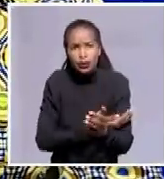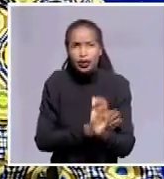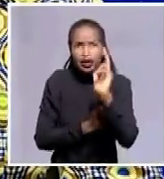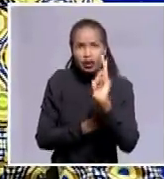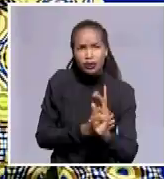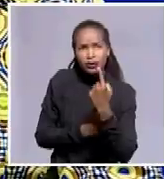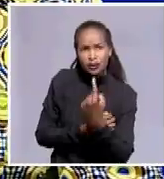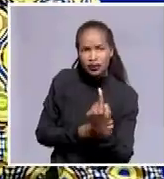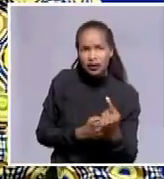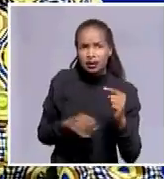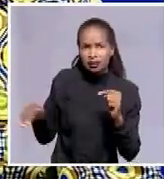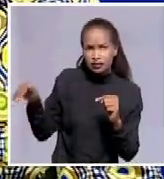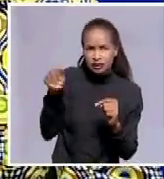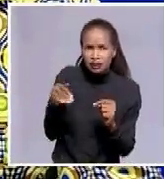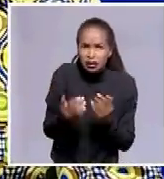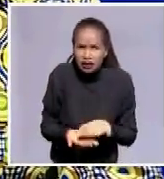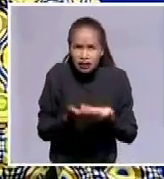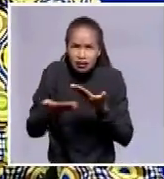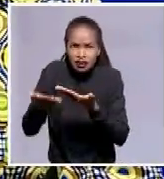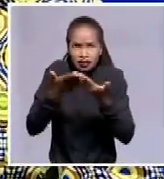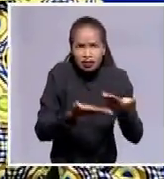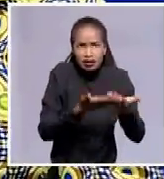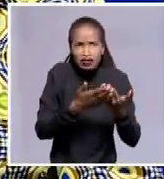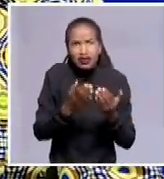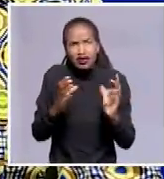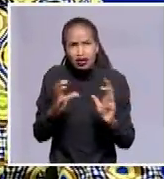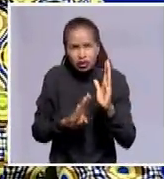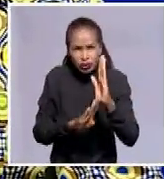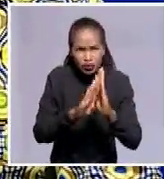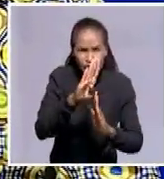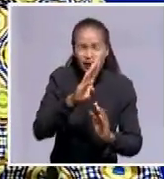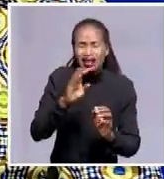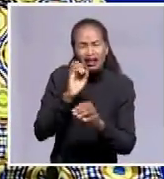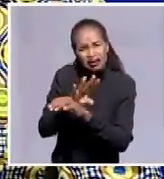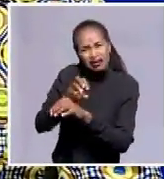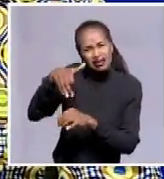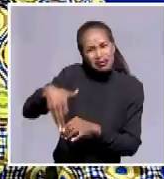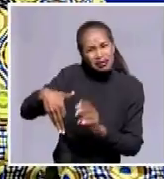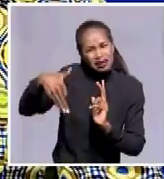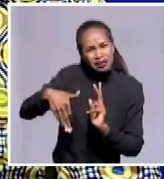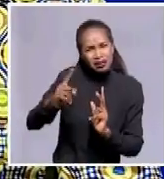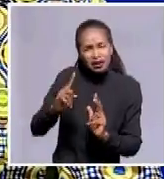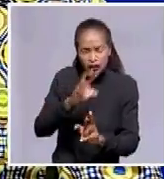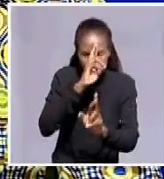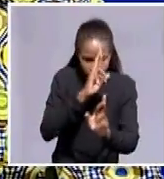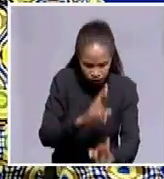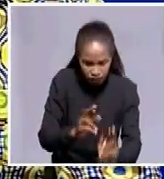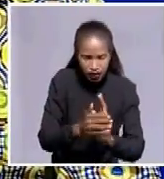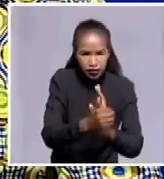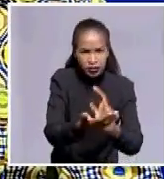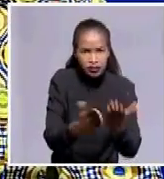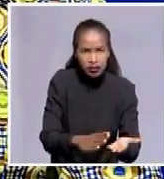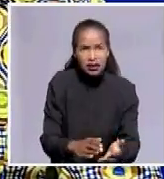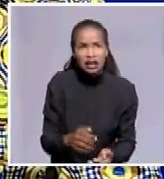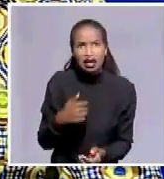country can play a leading role in making sure that society propels and moves forward. And as Namibians, we should pay homage to him. And I'm going to